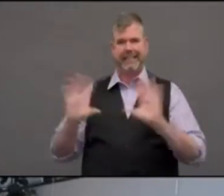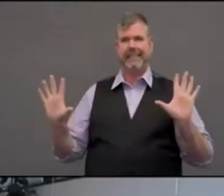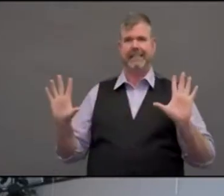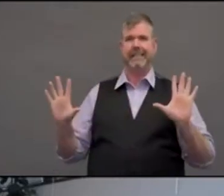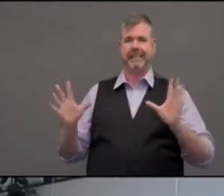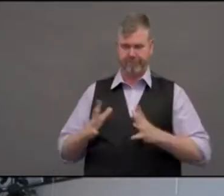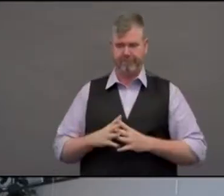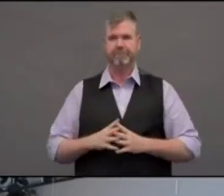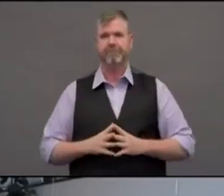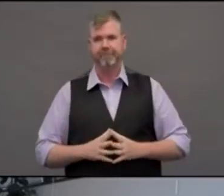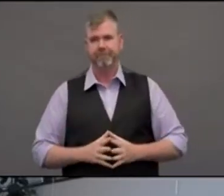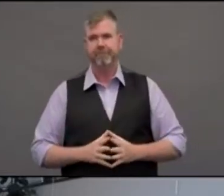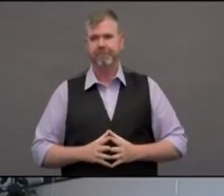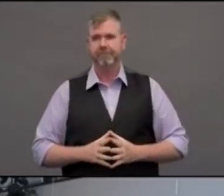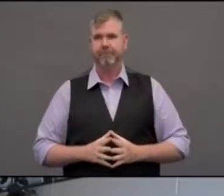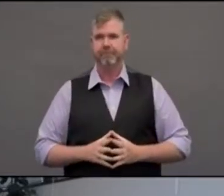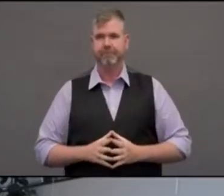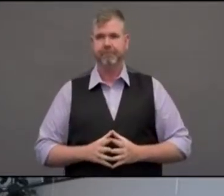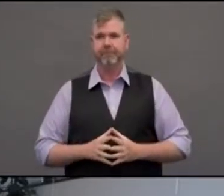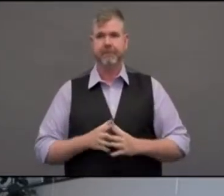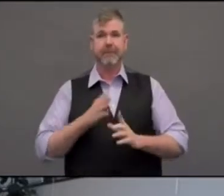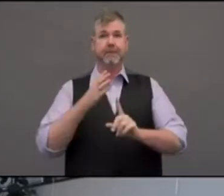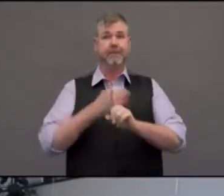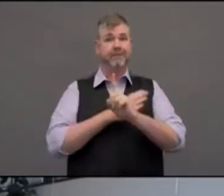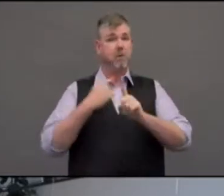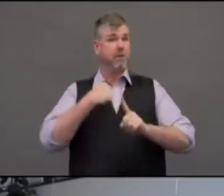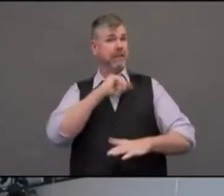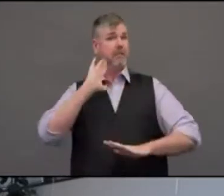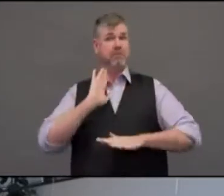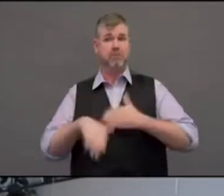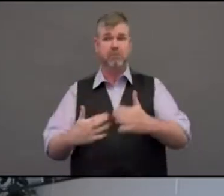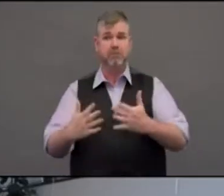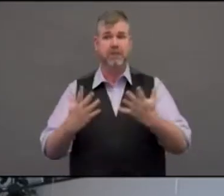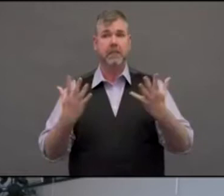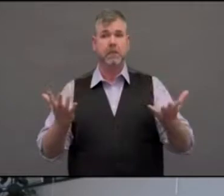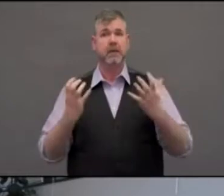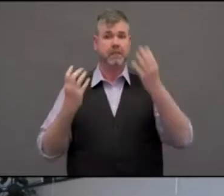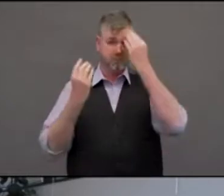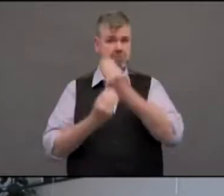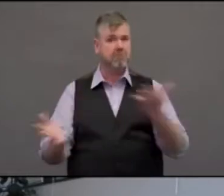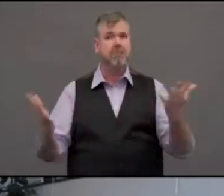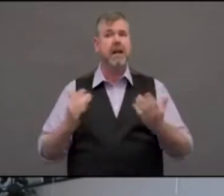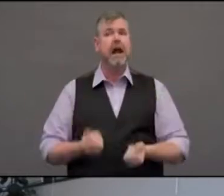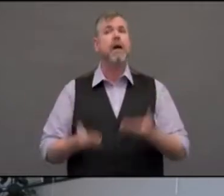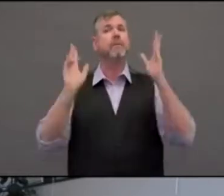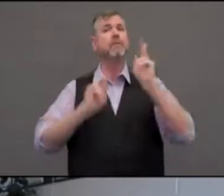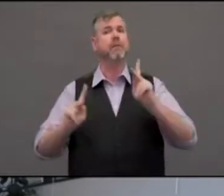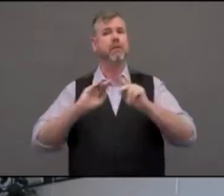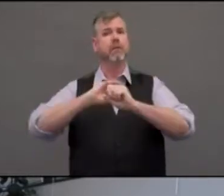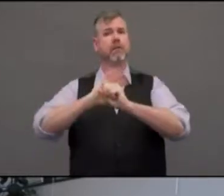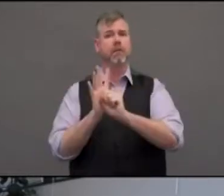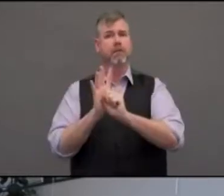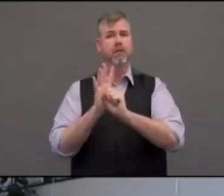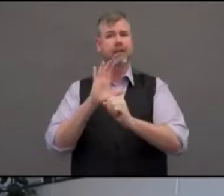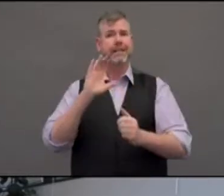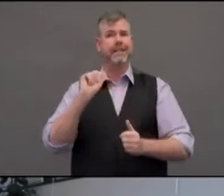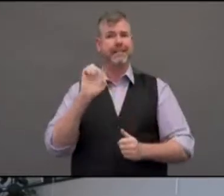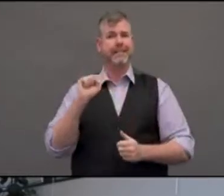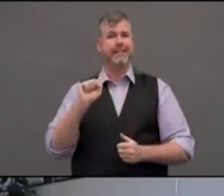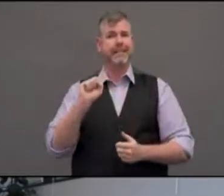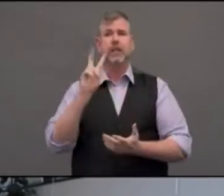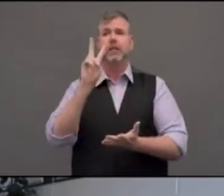A quick update before we get into our show today. There are currently 2,231 cases of COVID-19